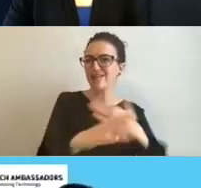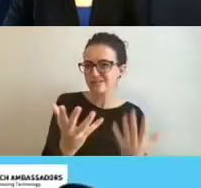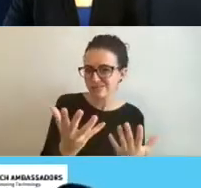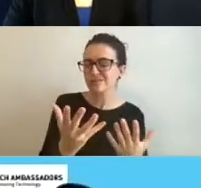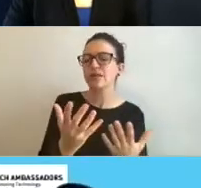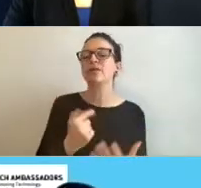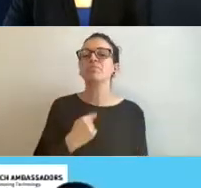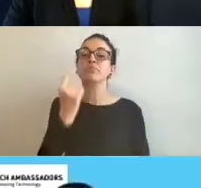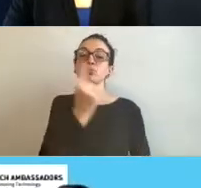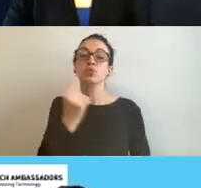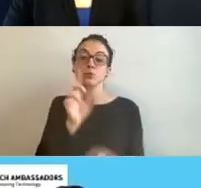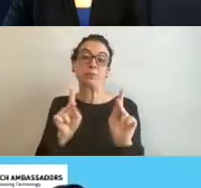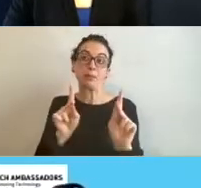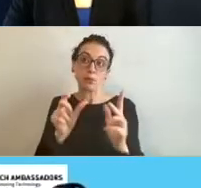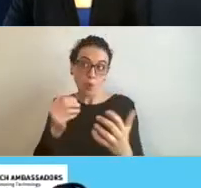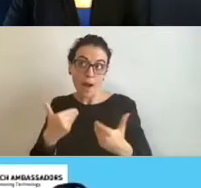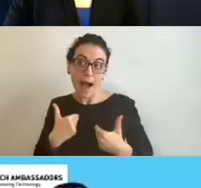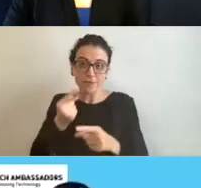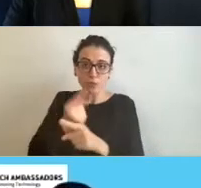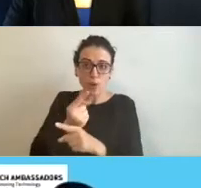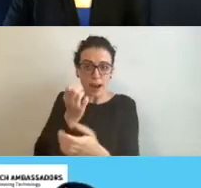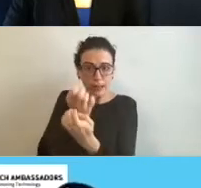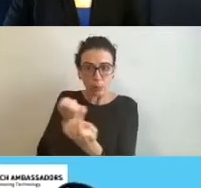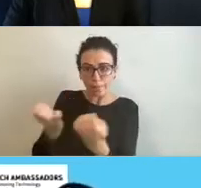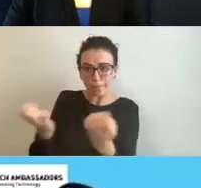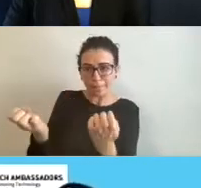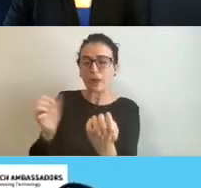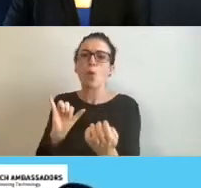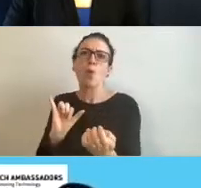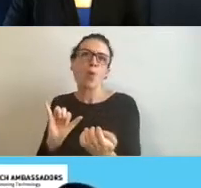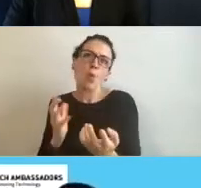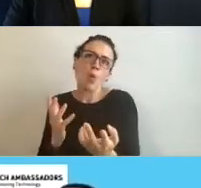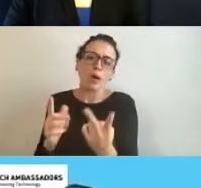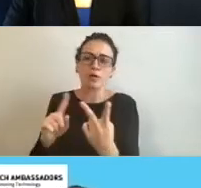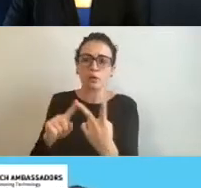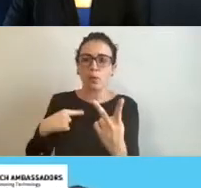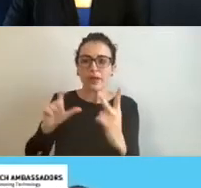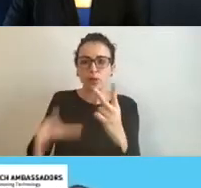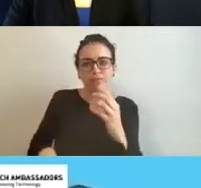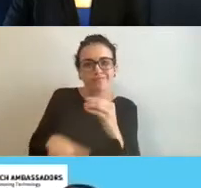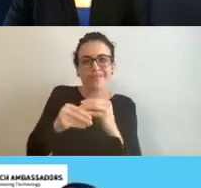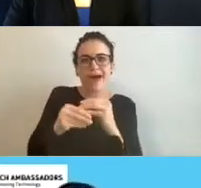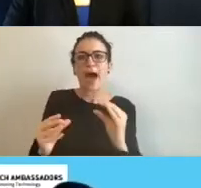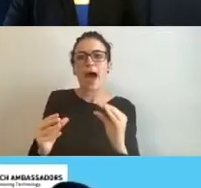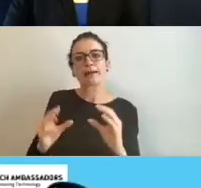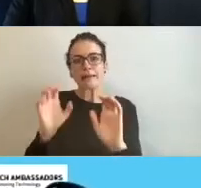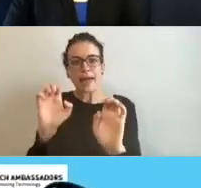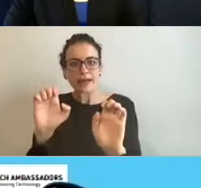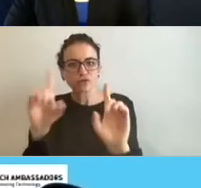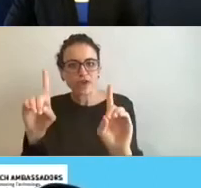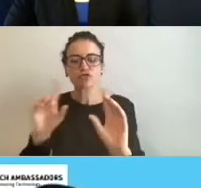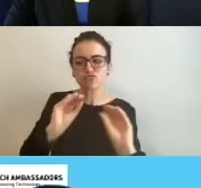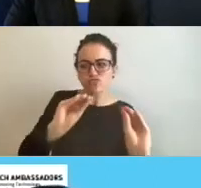right equipment to connect to a virtual meeting? Or is there some element of education about how you use those devices